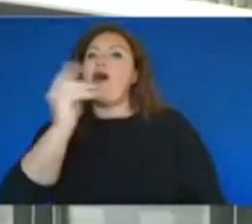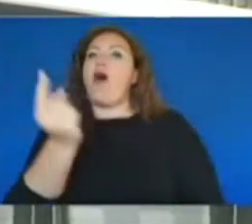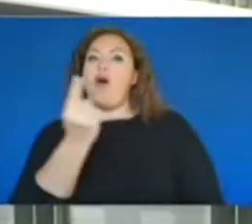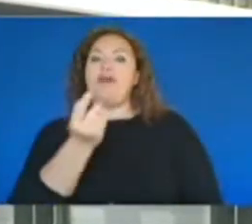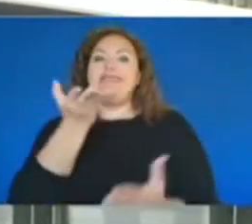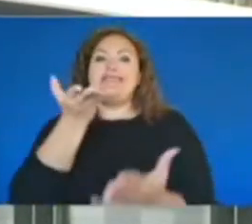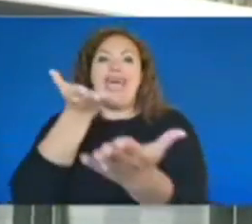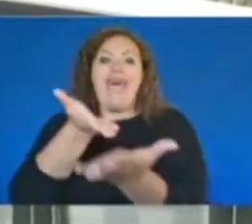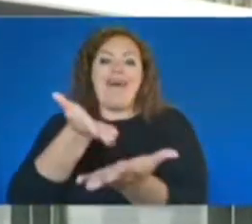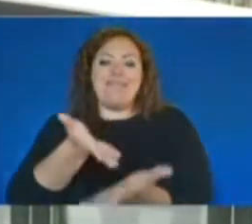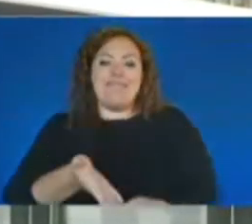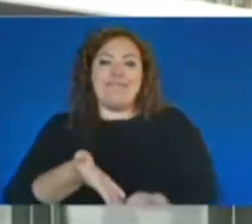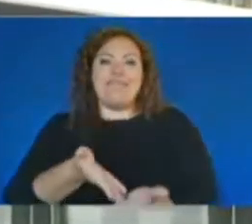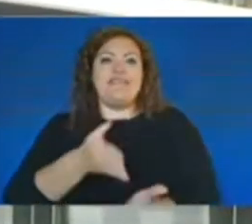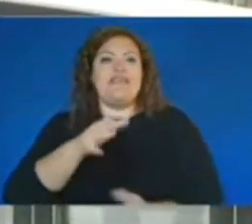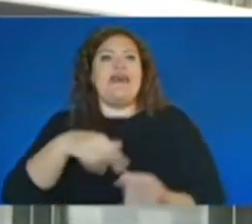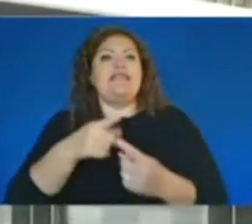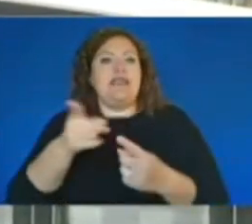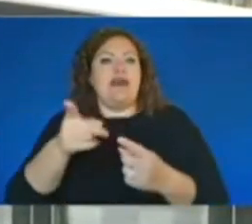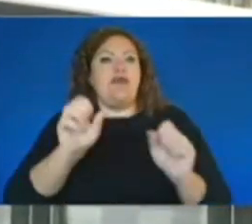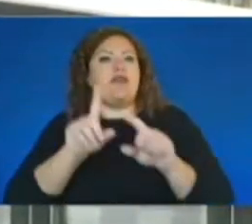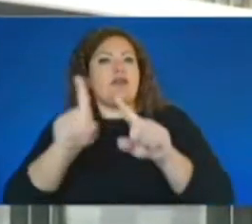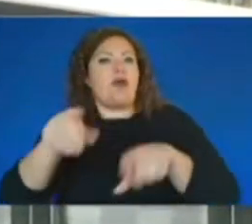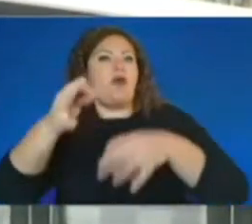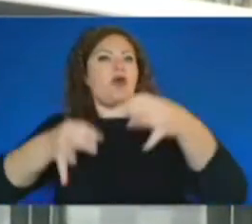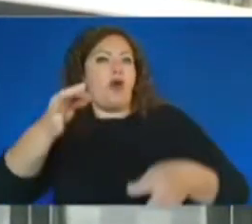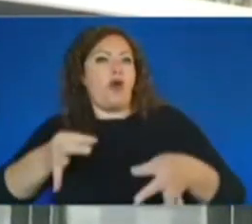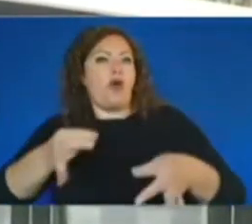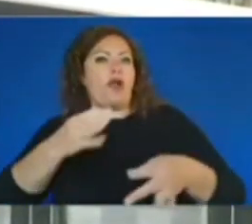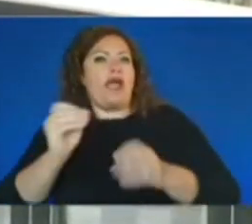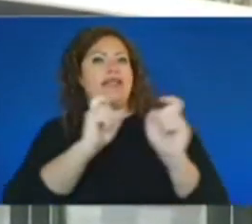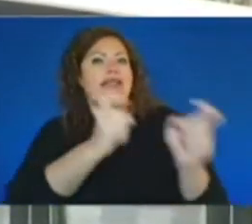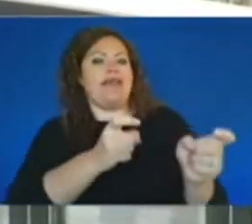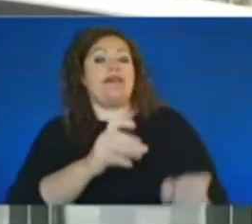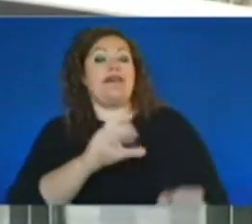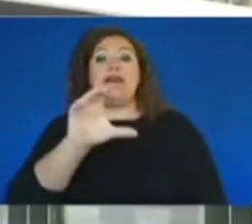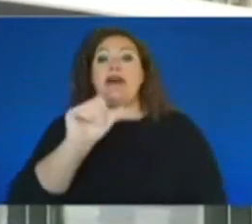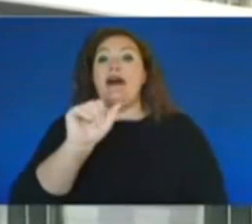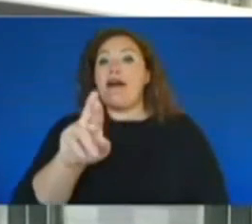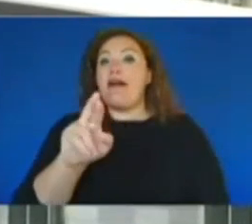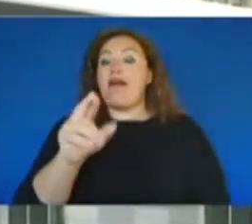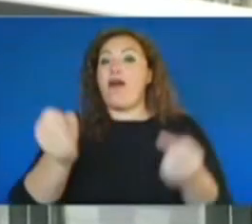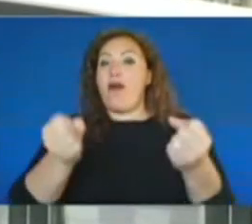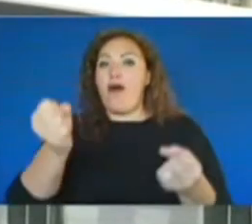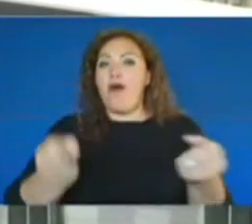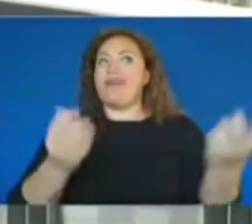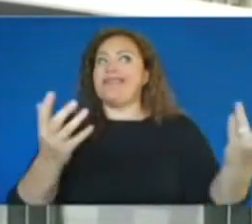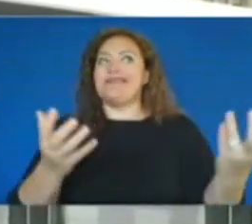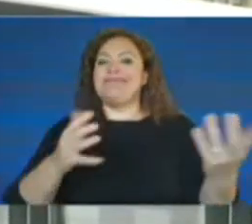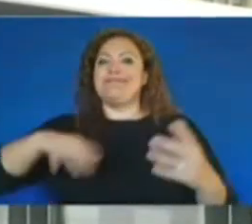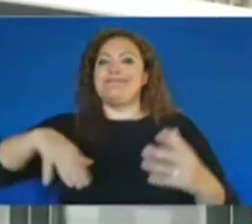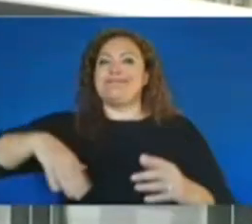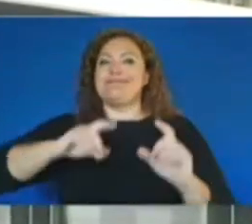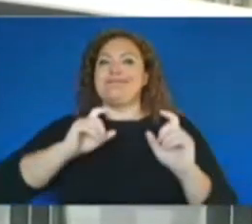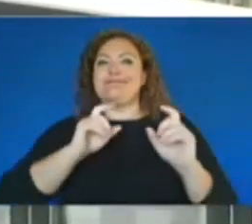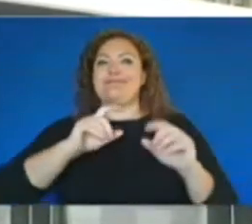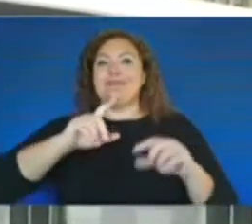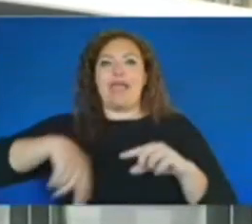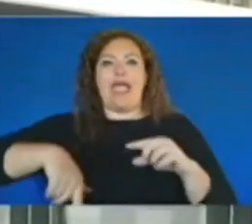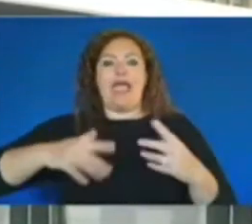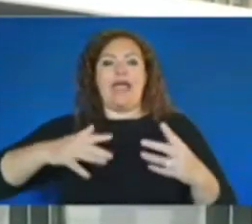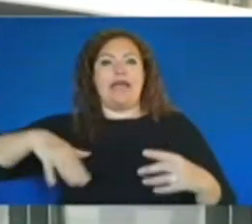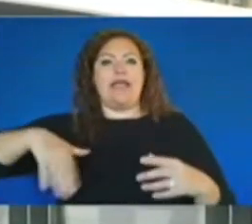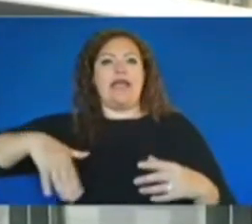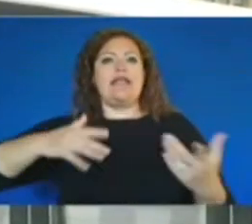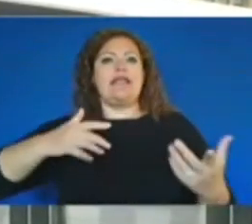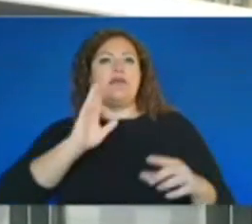to go to court and have that released. The vehicles, that's something that comes up routinely, and we'll reach out to the family. Actually, I'll get with you afterwards to